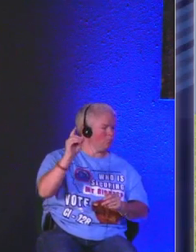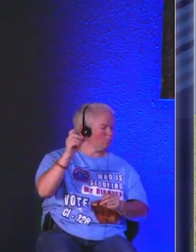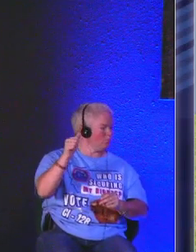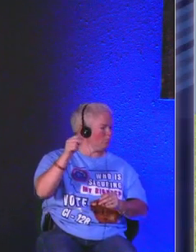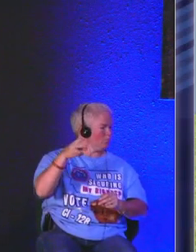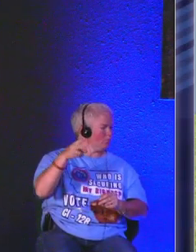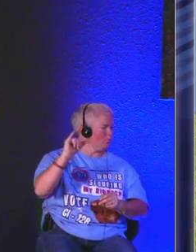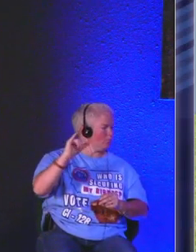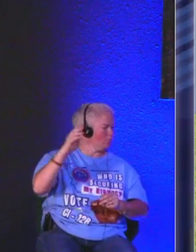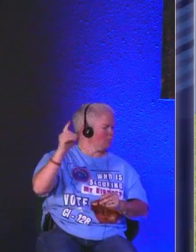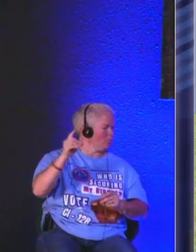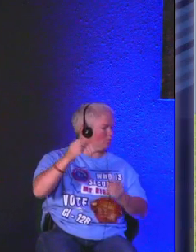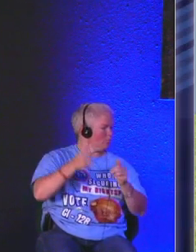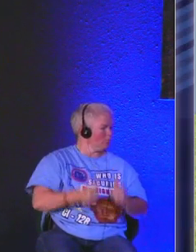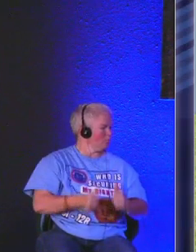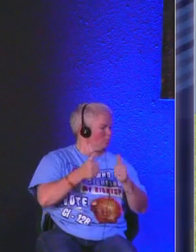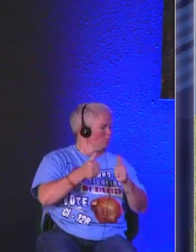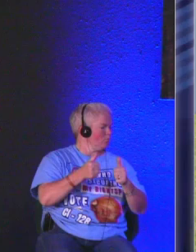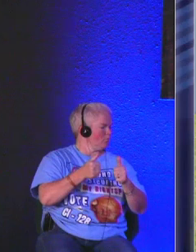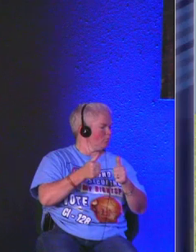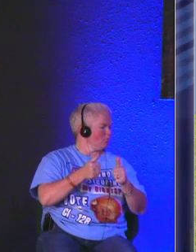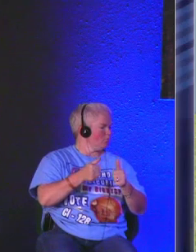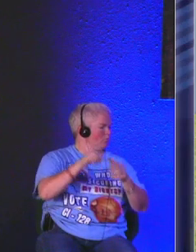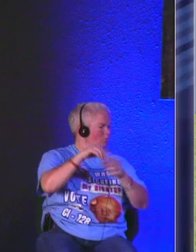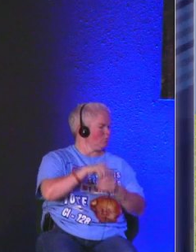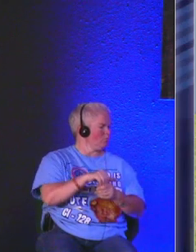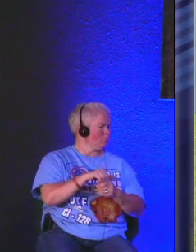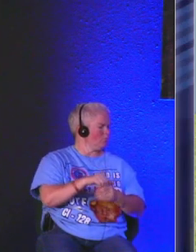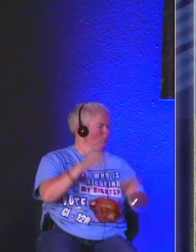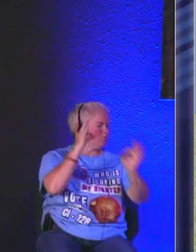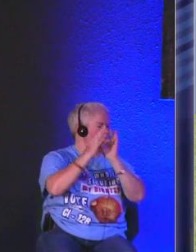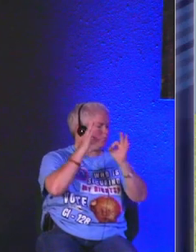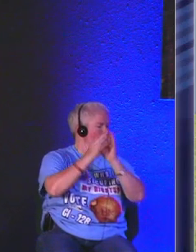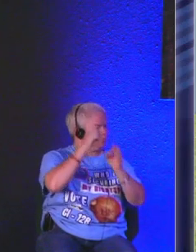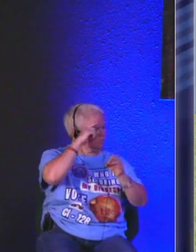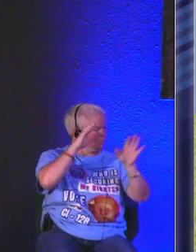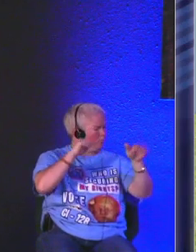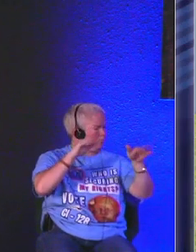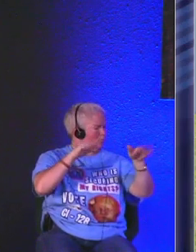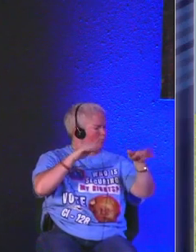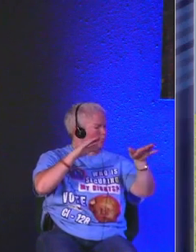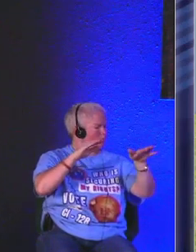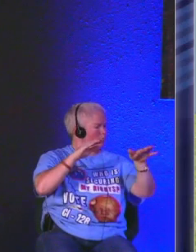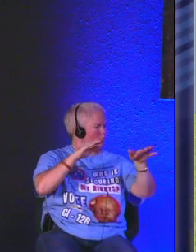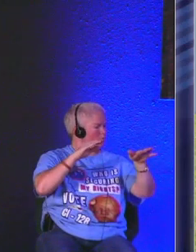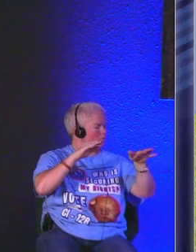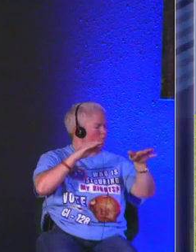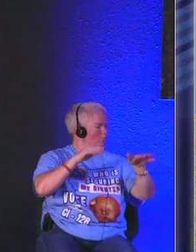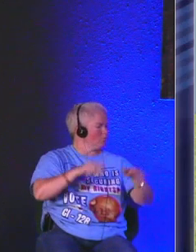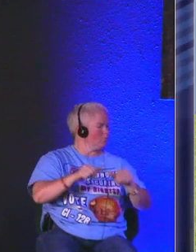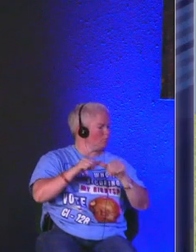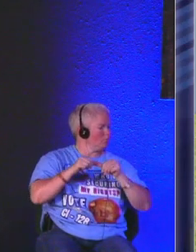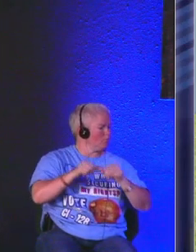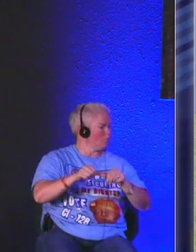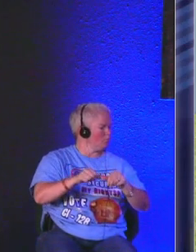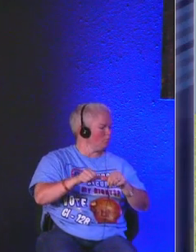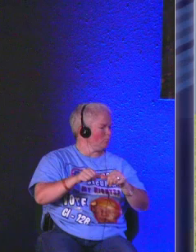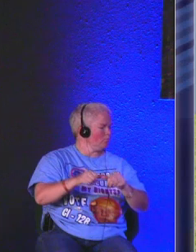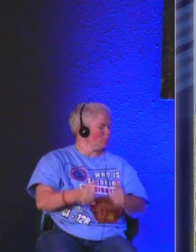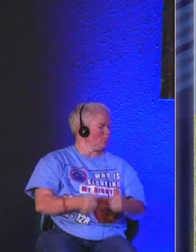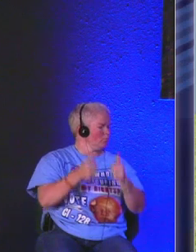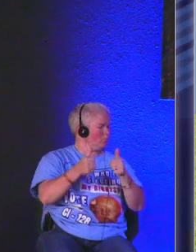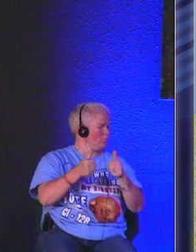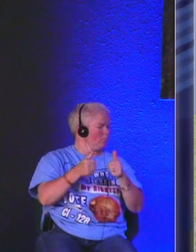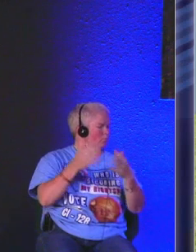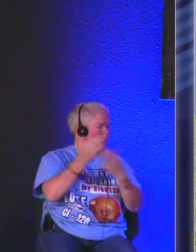David and he lived he lived within that faithful expectation throughout